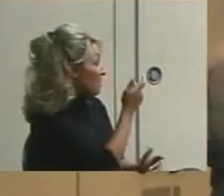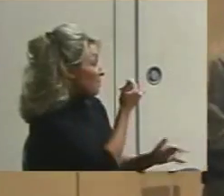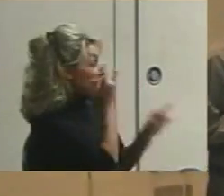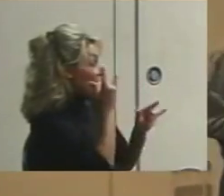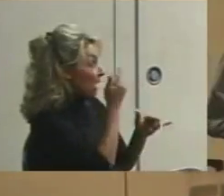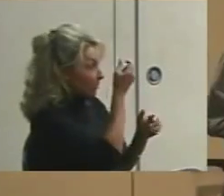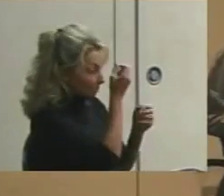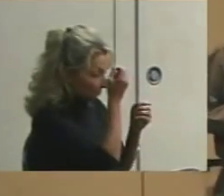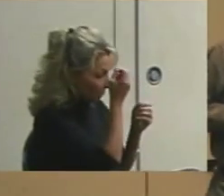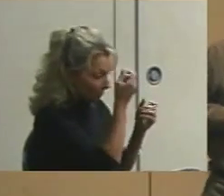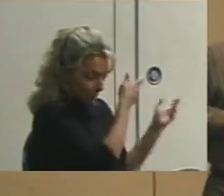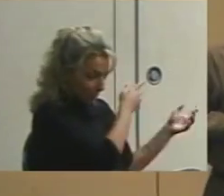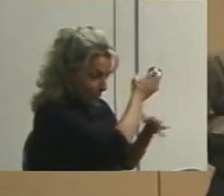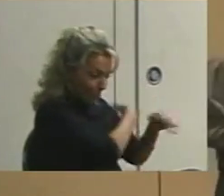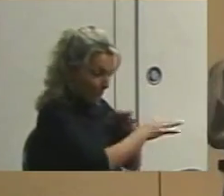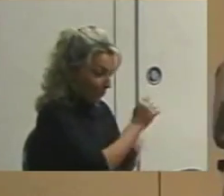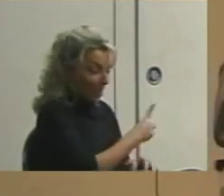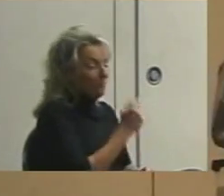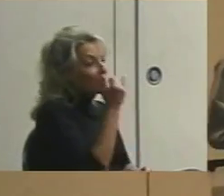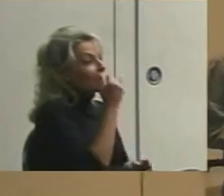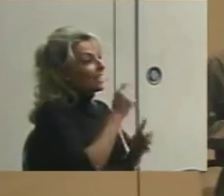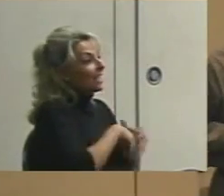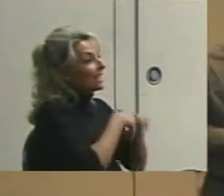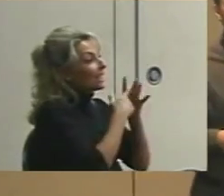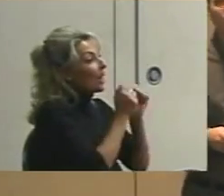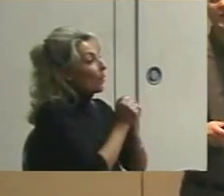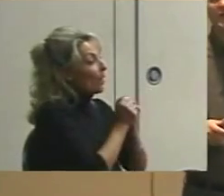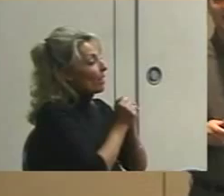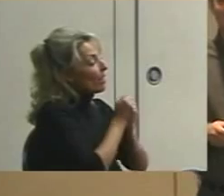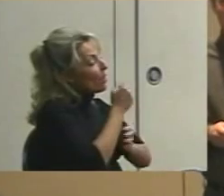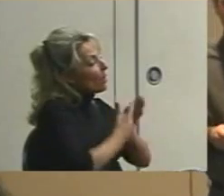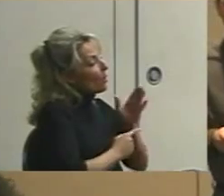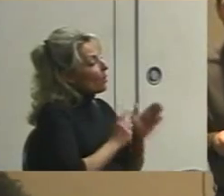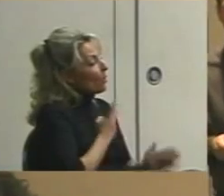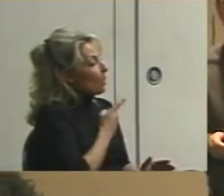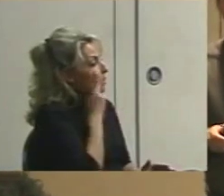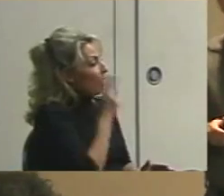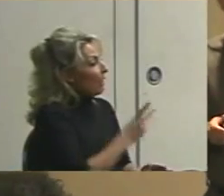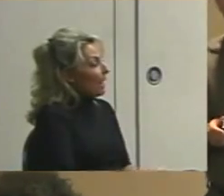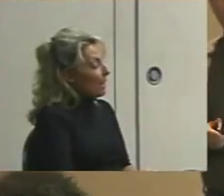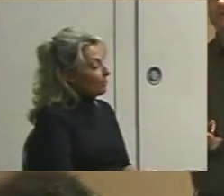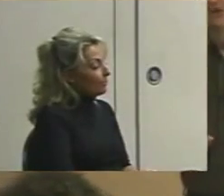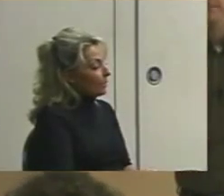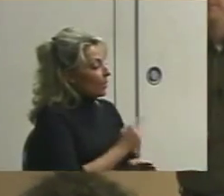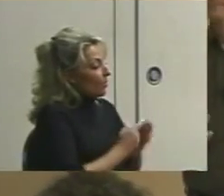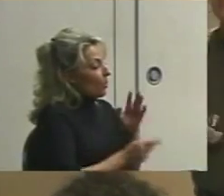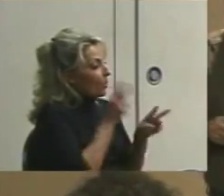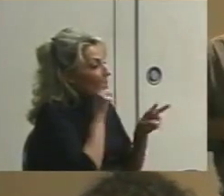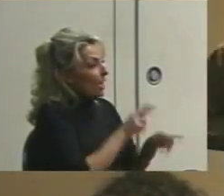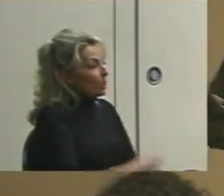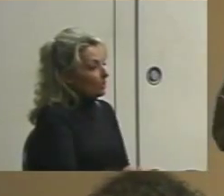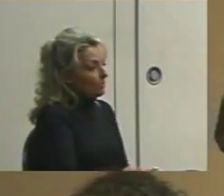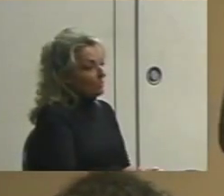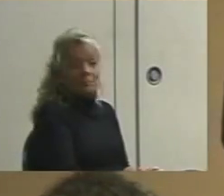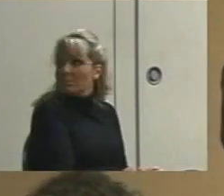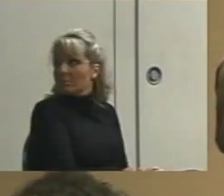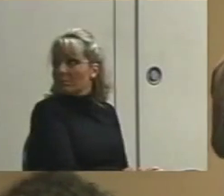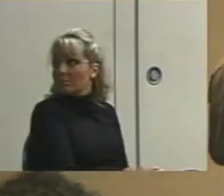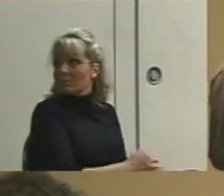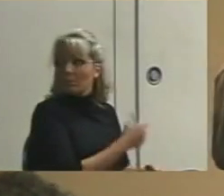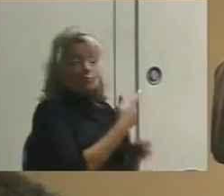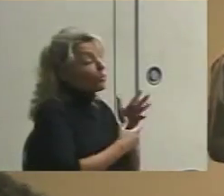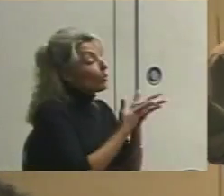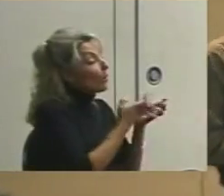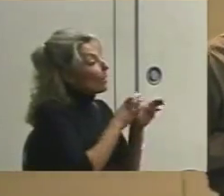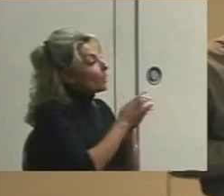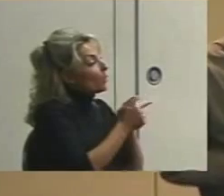So, with all of these, what we need to start with is, what are we looking at? What are we watching? What I like to do